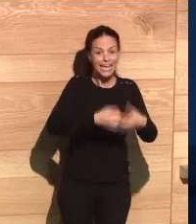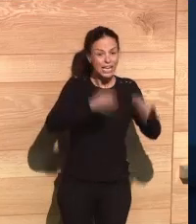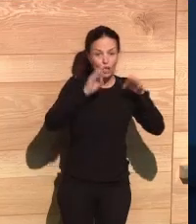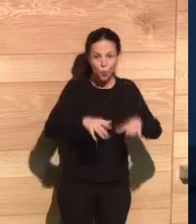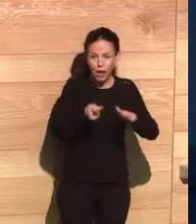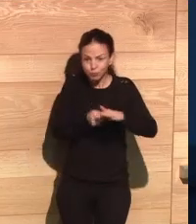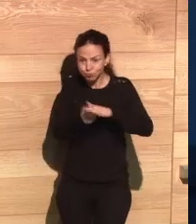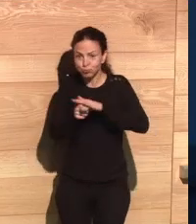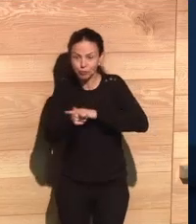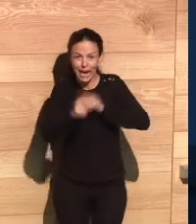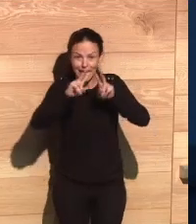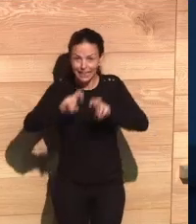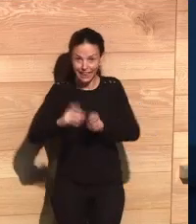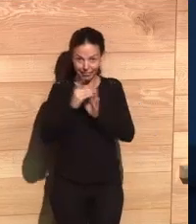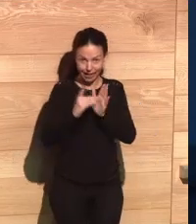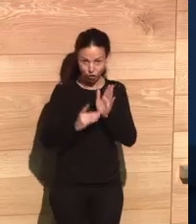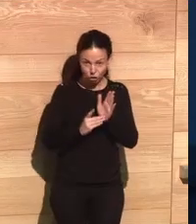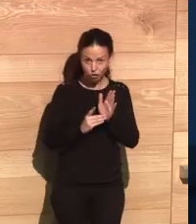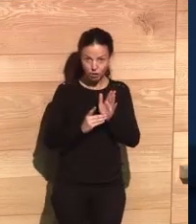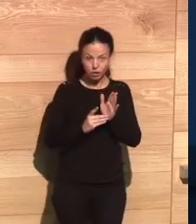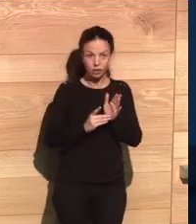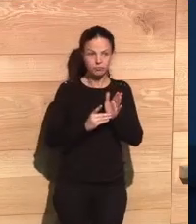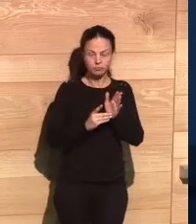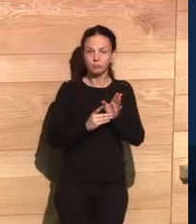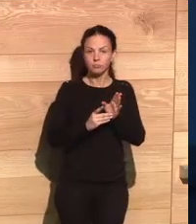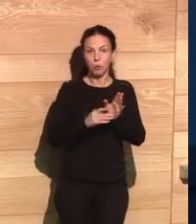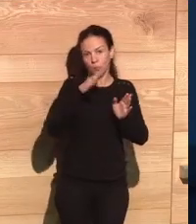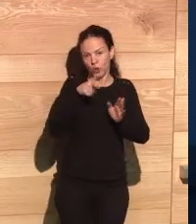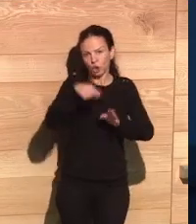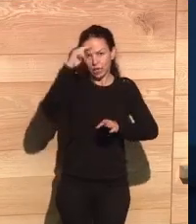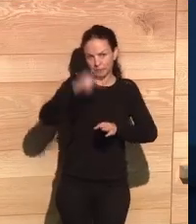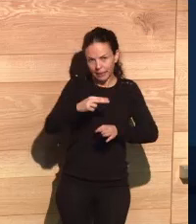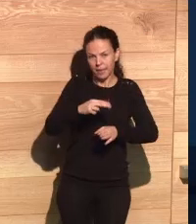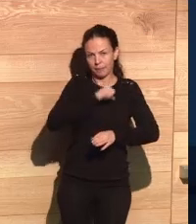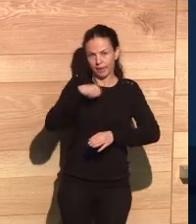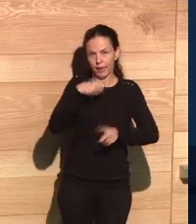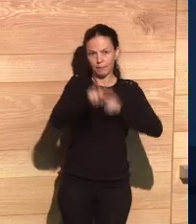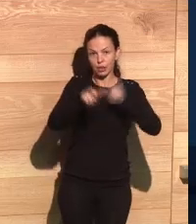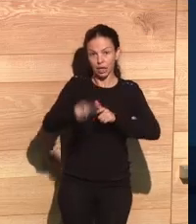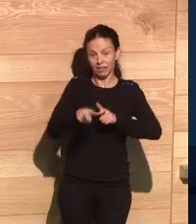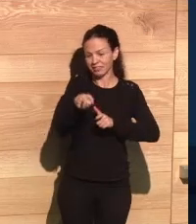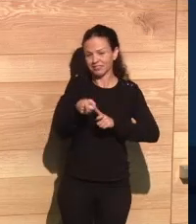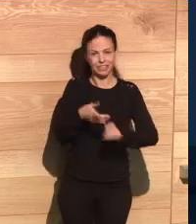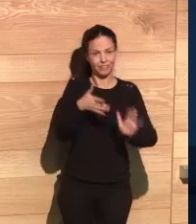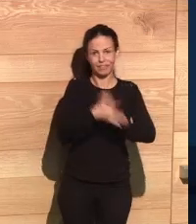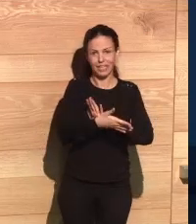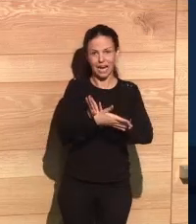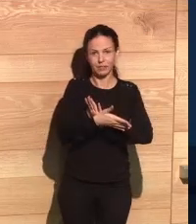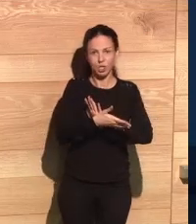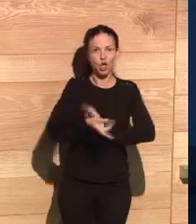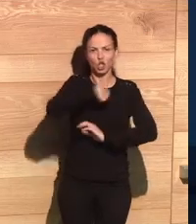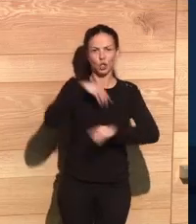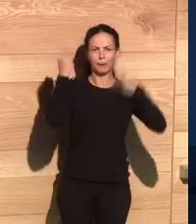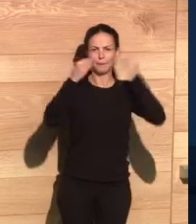just a fraction of what we invest in artificial intelligence and protecting